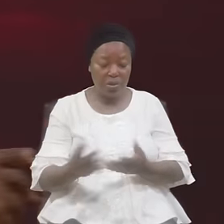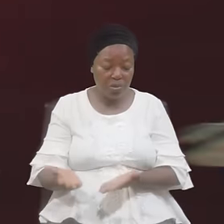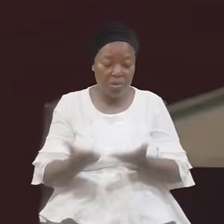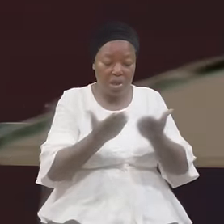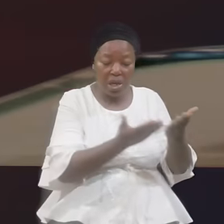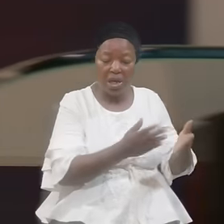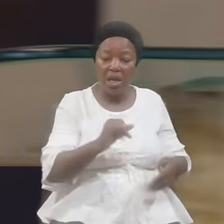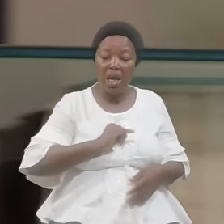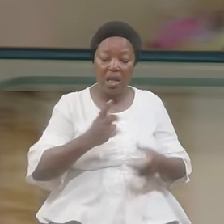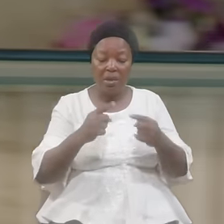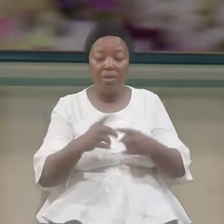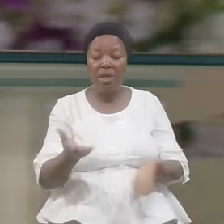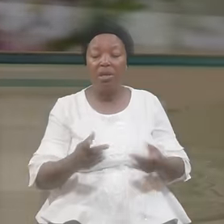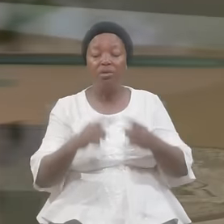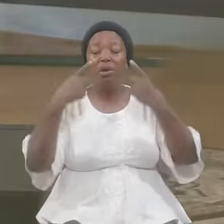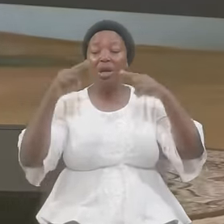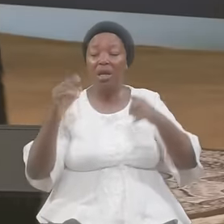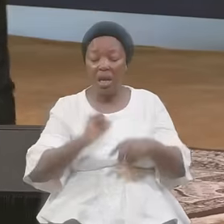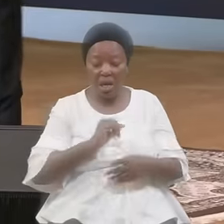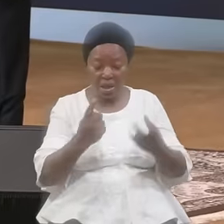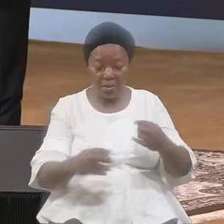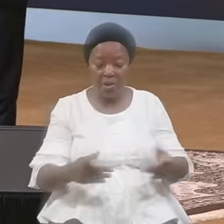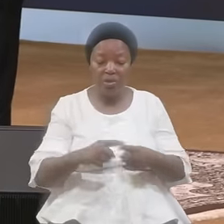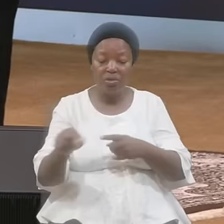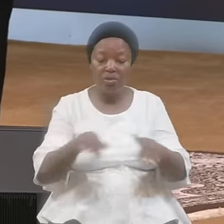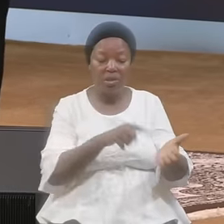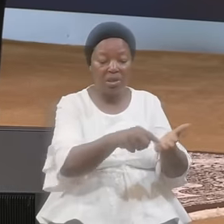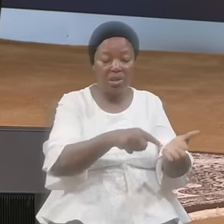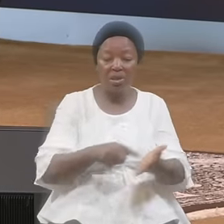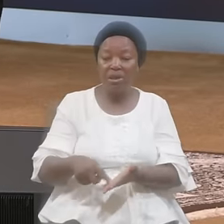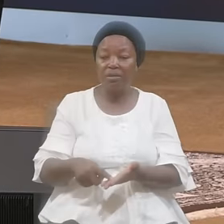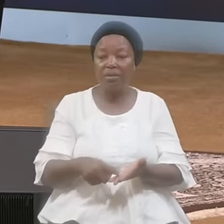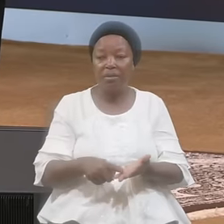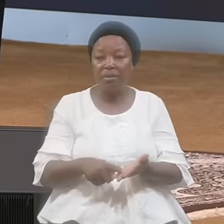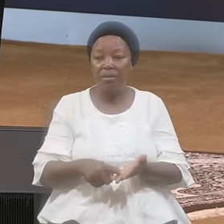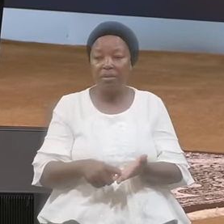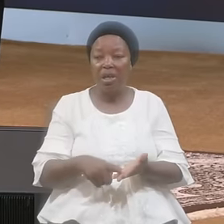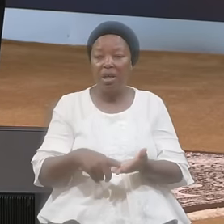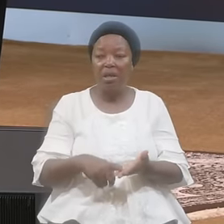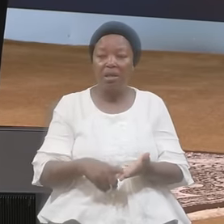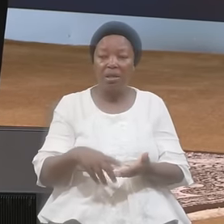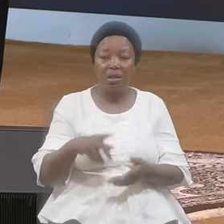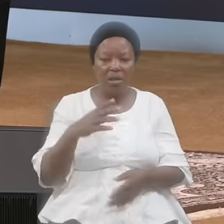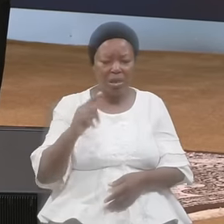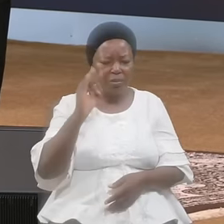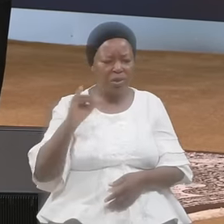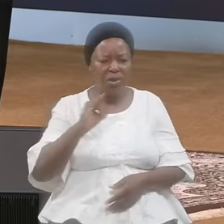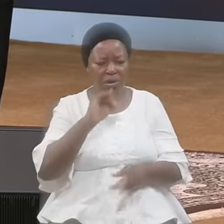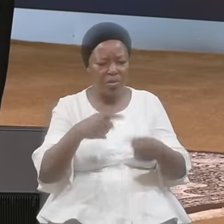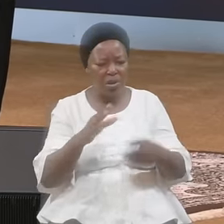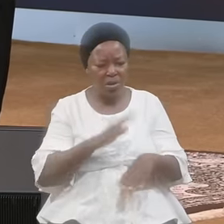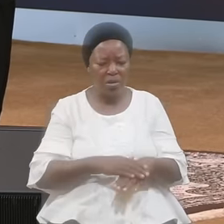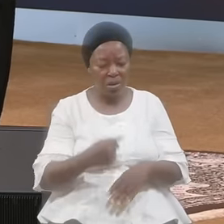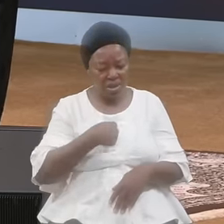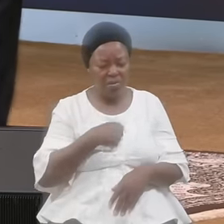Here To Proclaim I Came Here To Do This And That The Preaching Is Going On I'm A